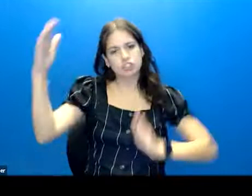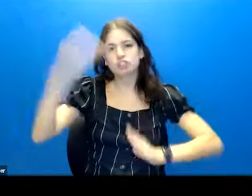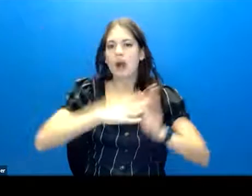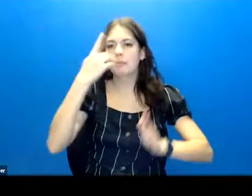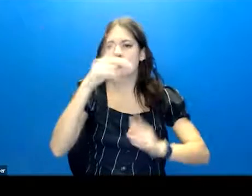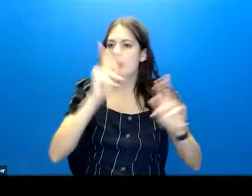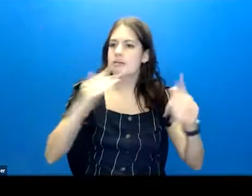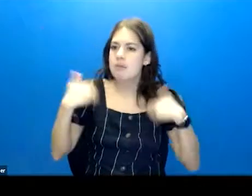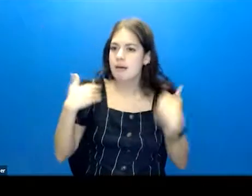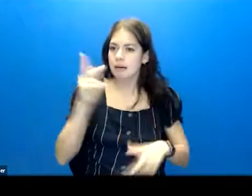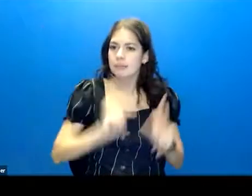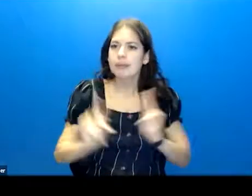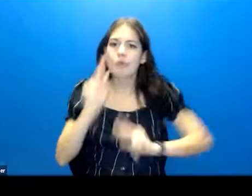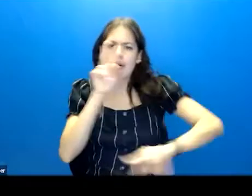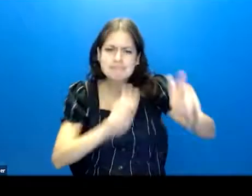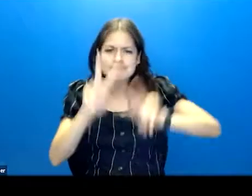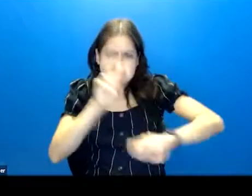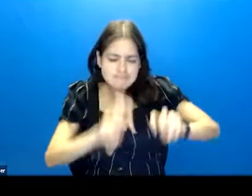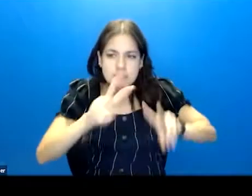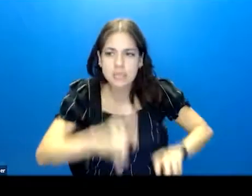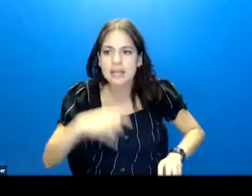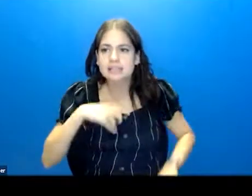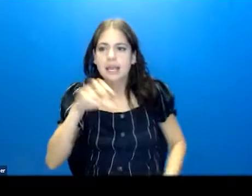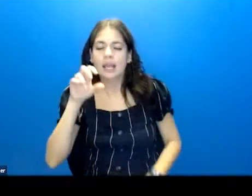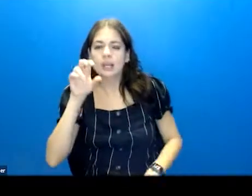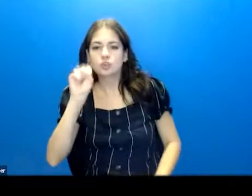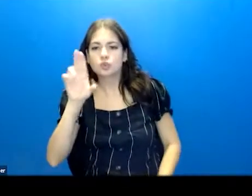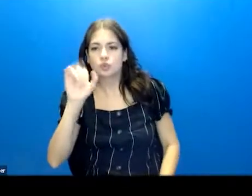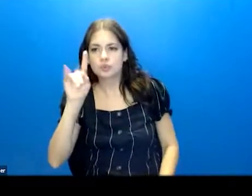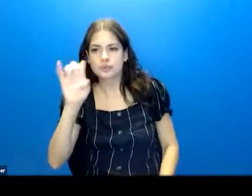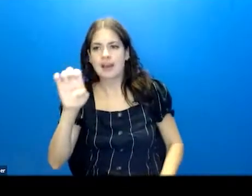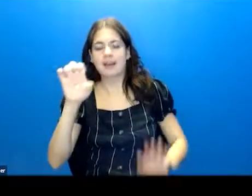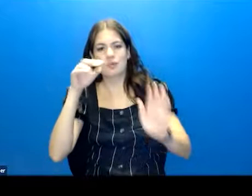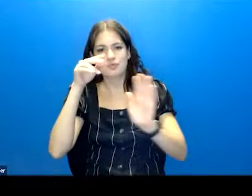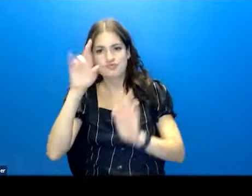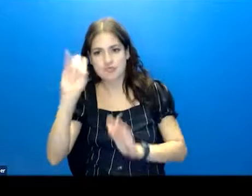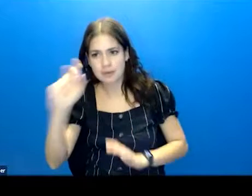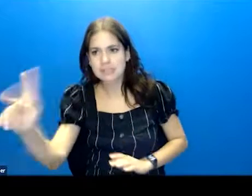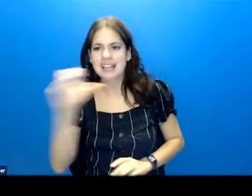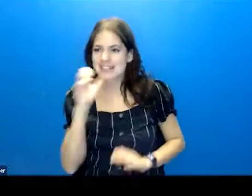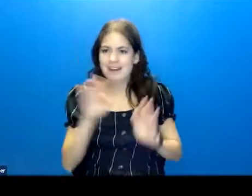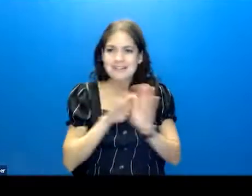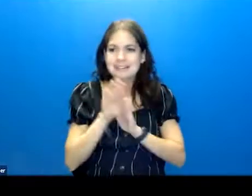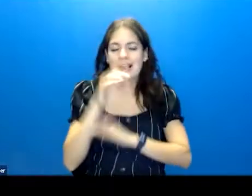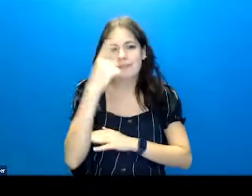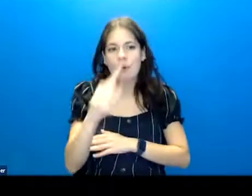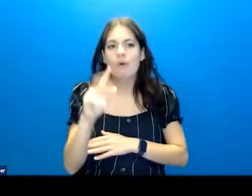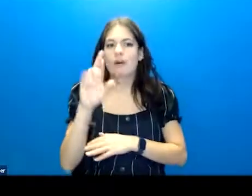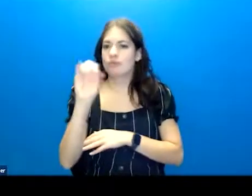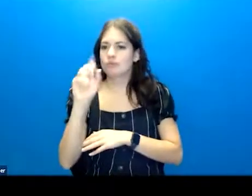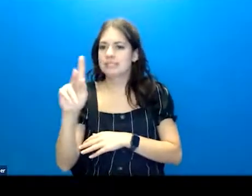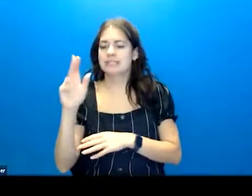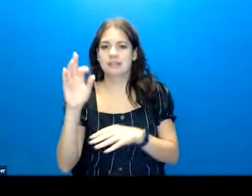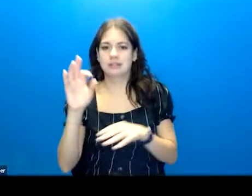people in assessing suicide risk. It is not designed to assess risk factors,